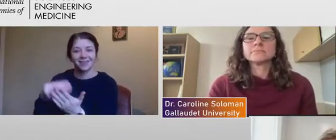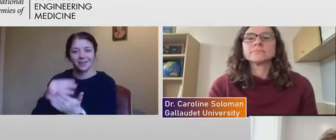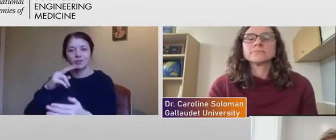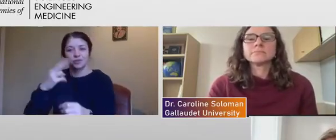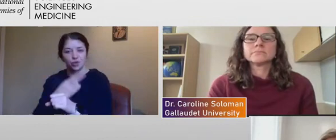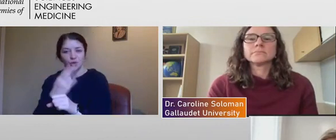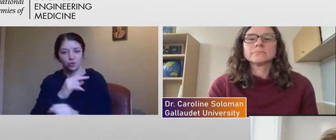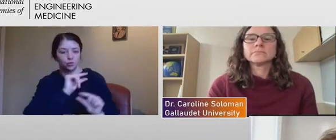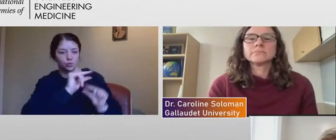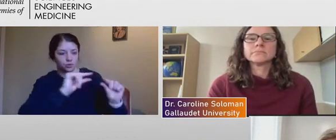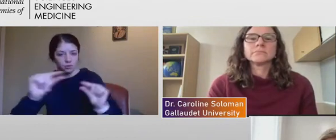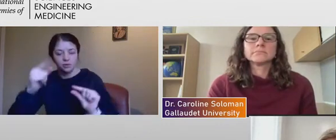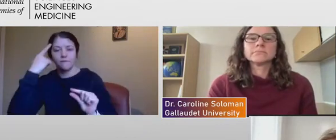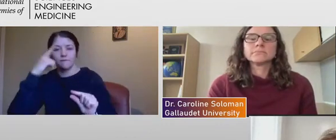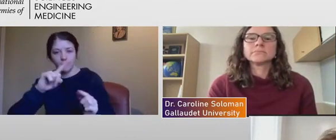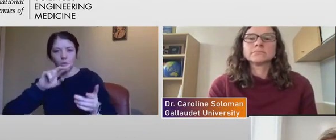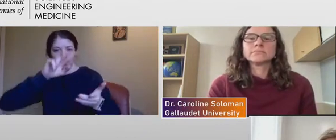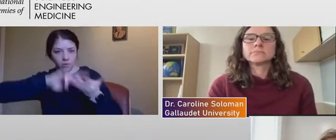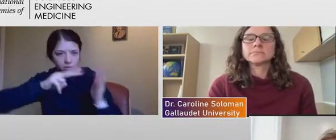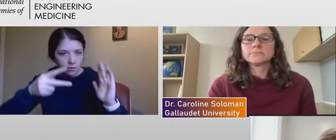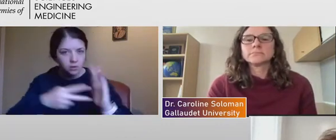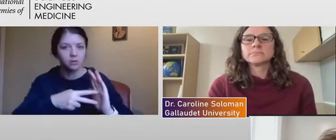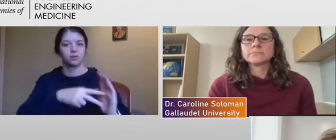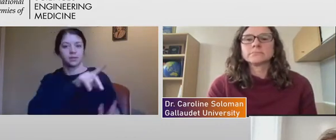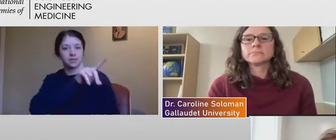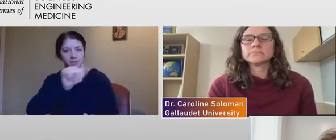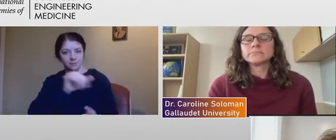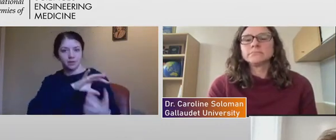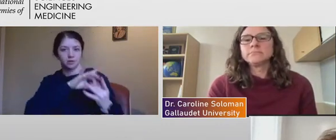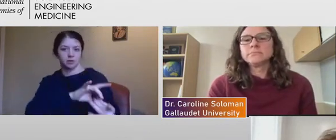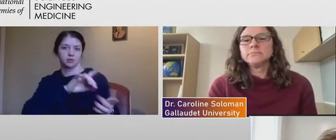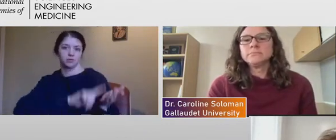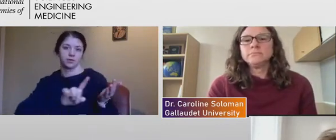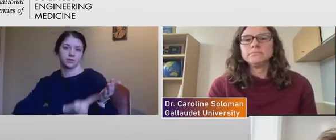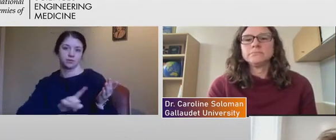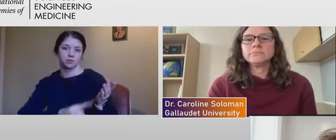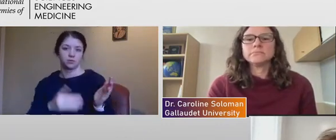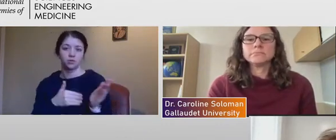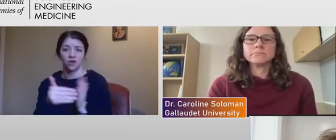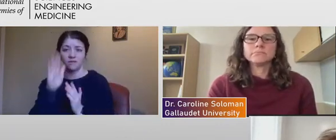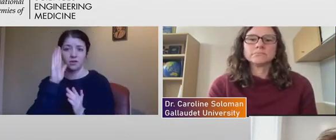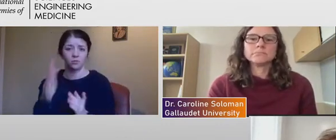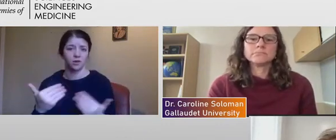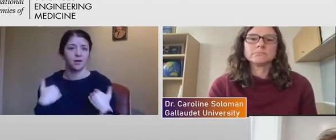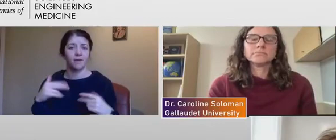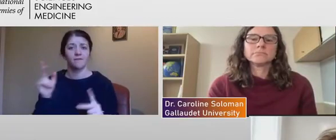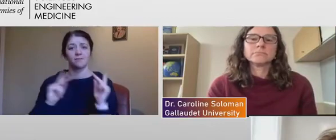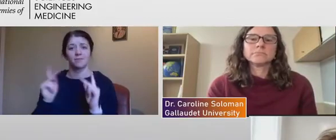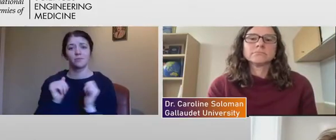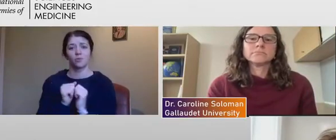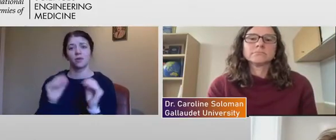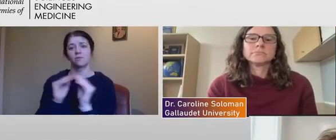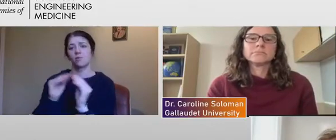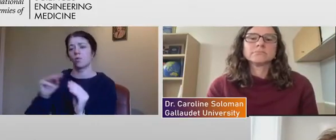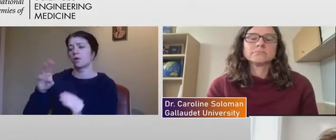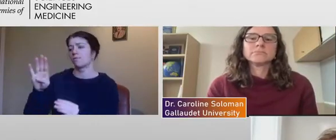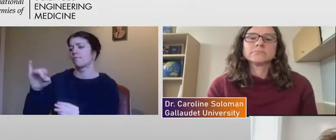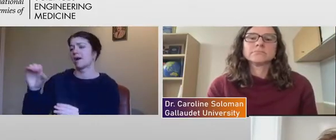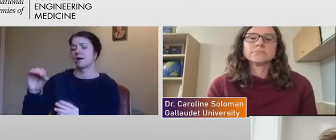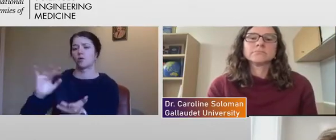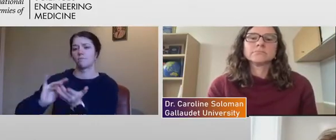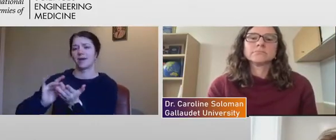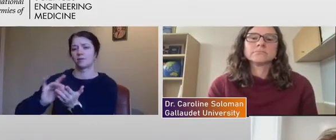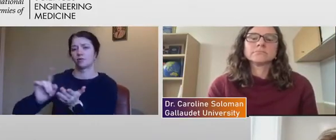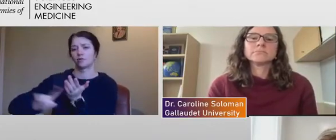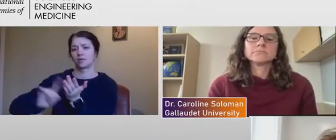of disability related research. Often you would get people with more biomedical research that we're kind of